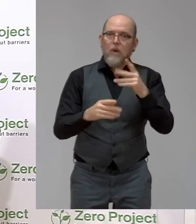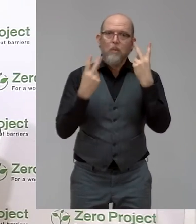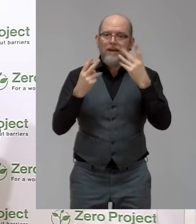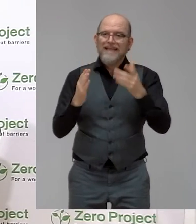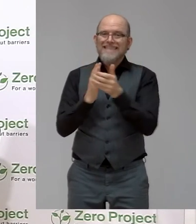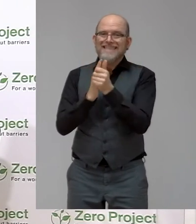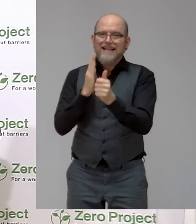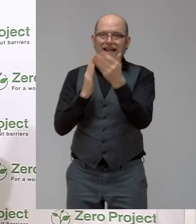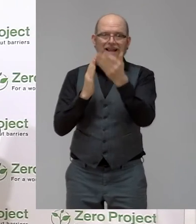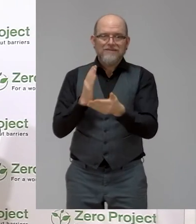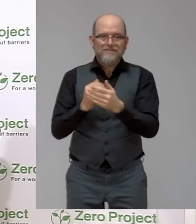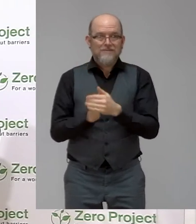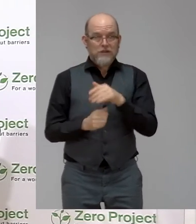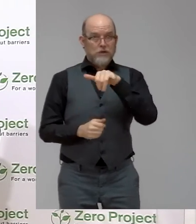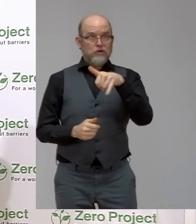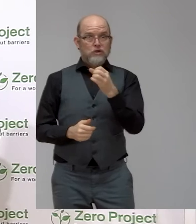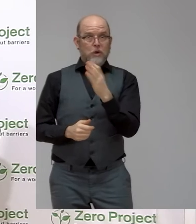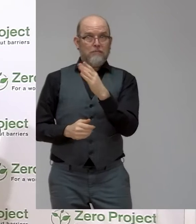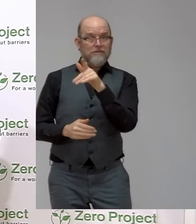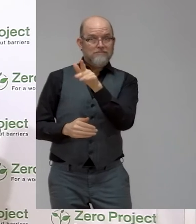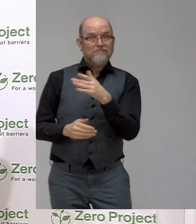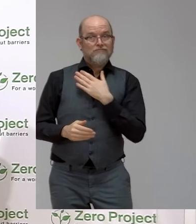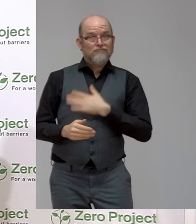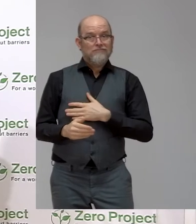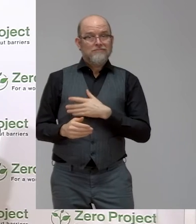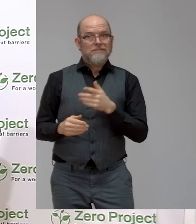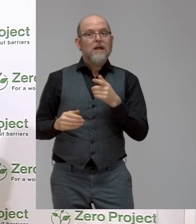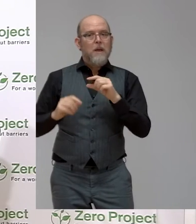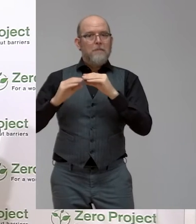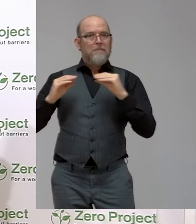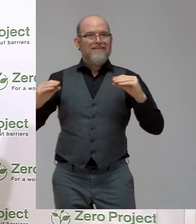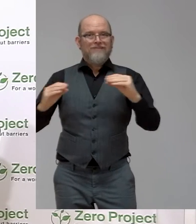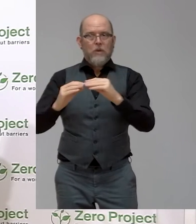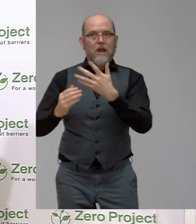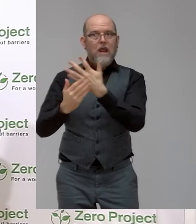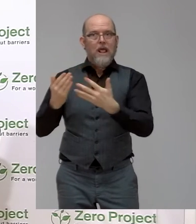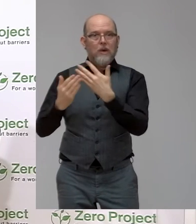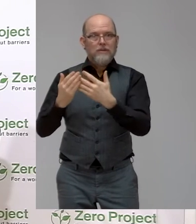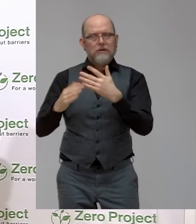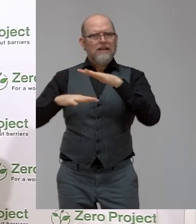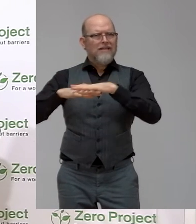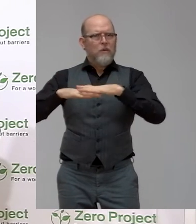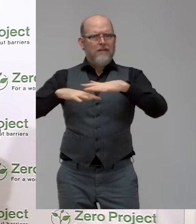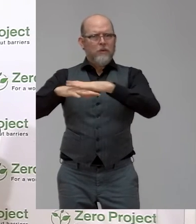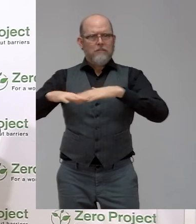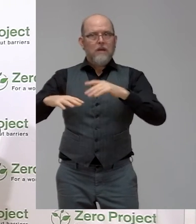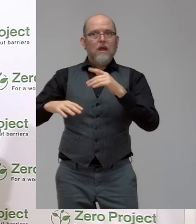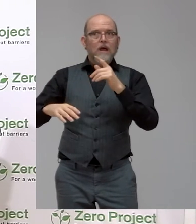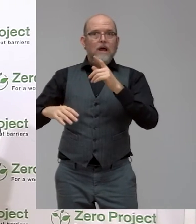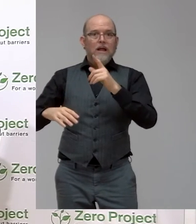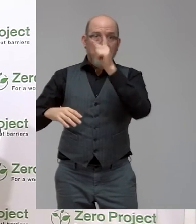for the German speaking countries where, and we actually saw one of the clips promoting such a program